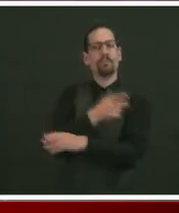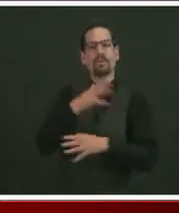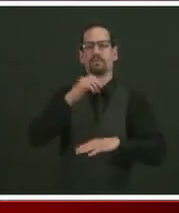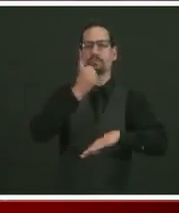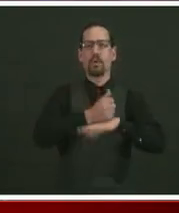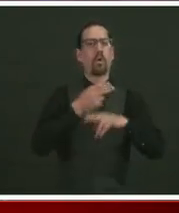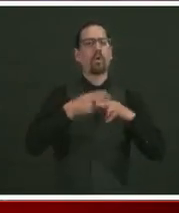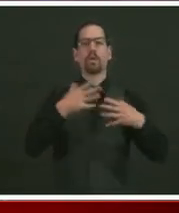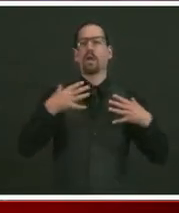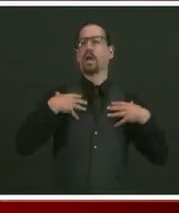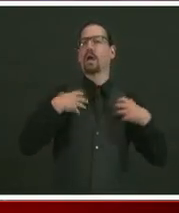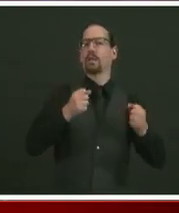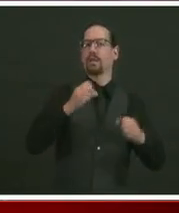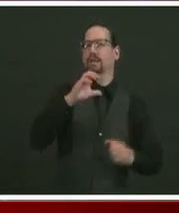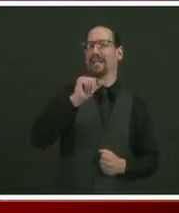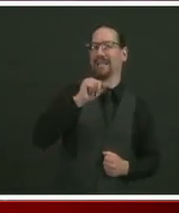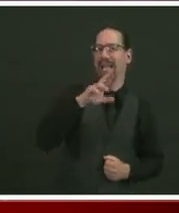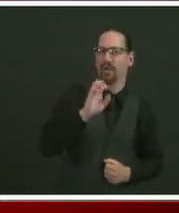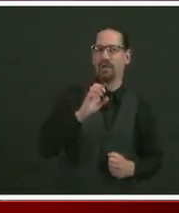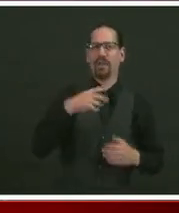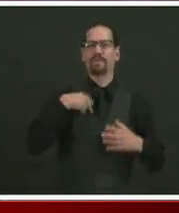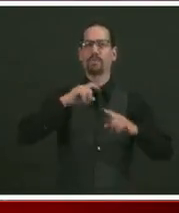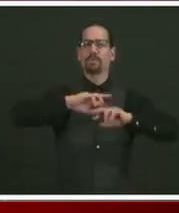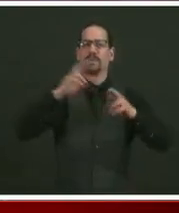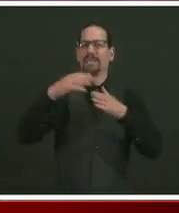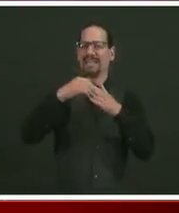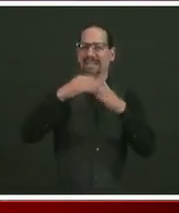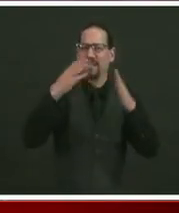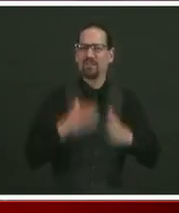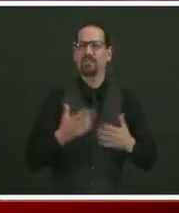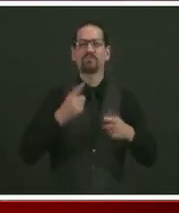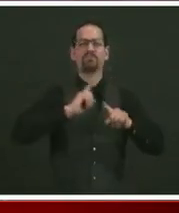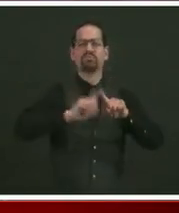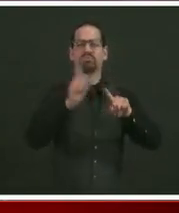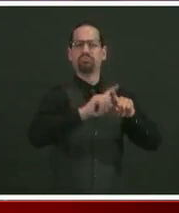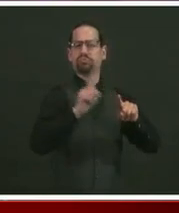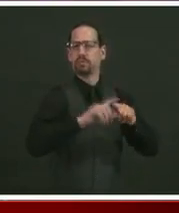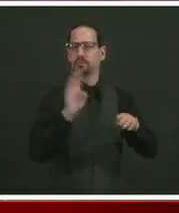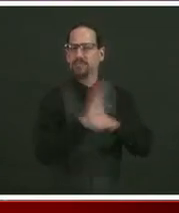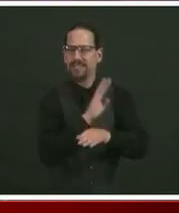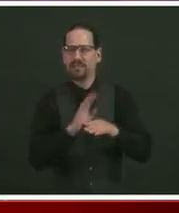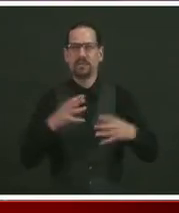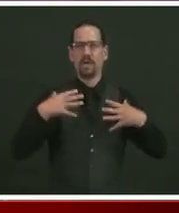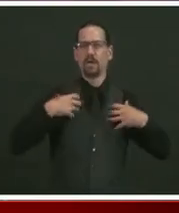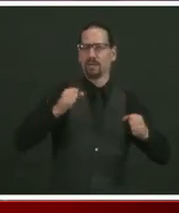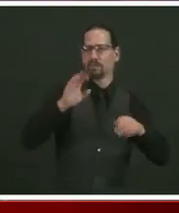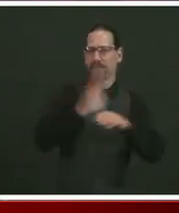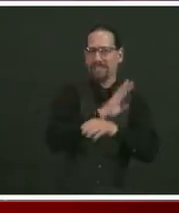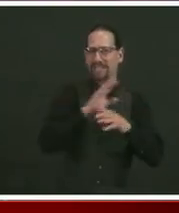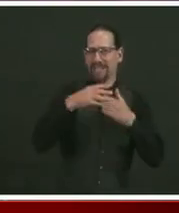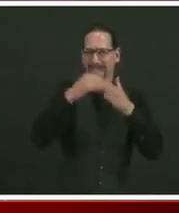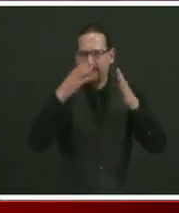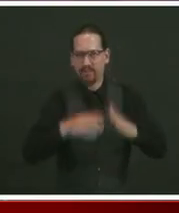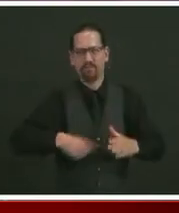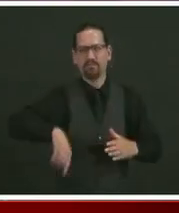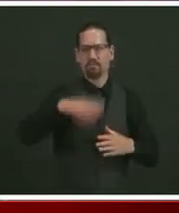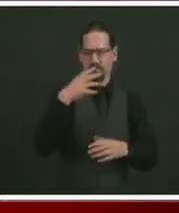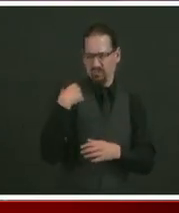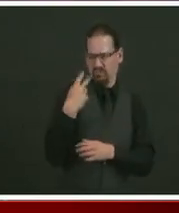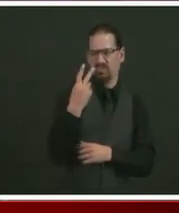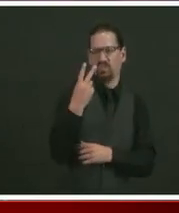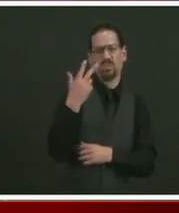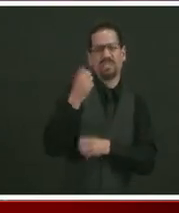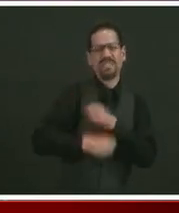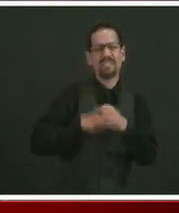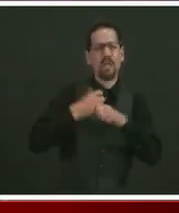leaders, community leaders, business leaders that have been convening for years around this topic. And I